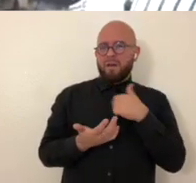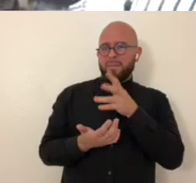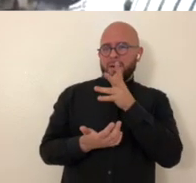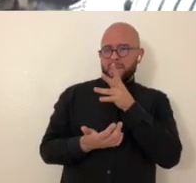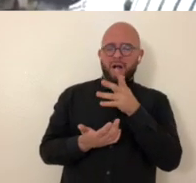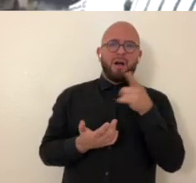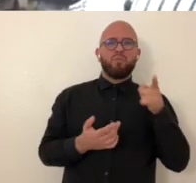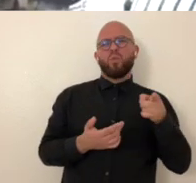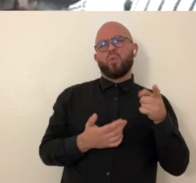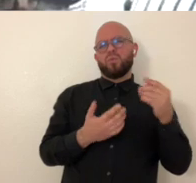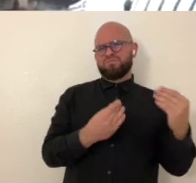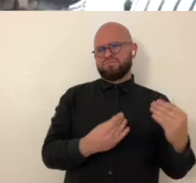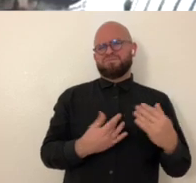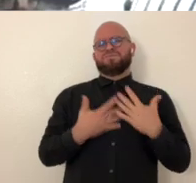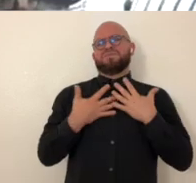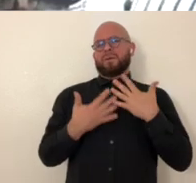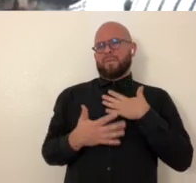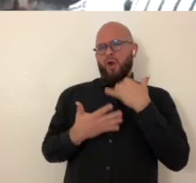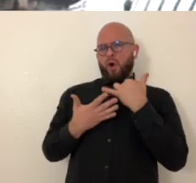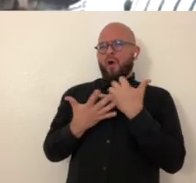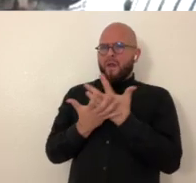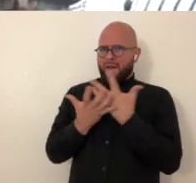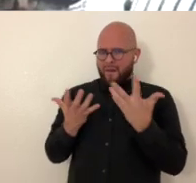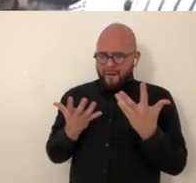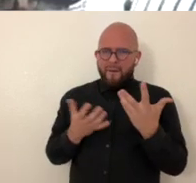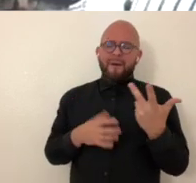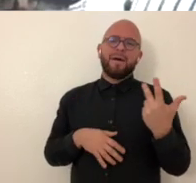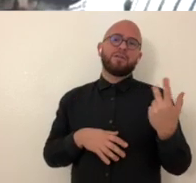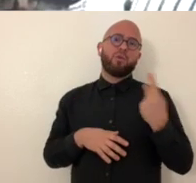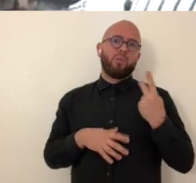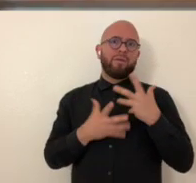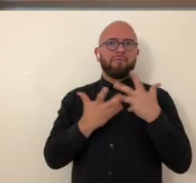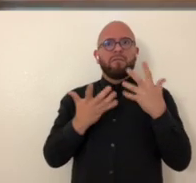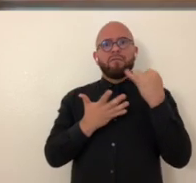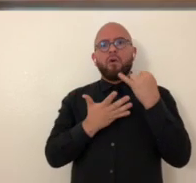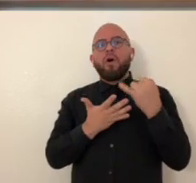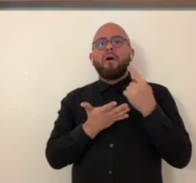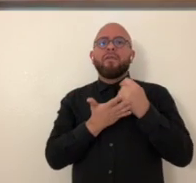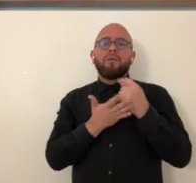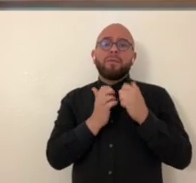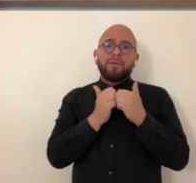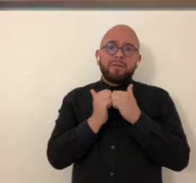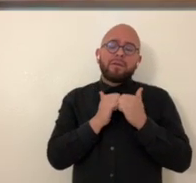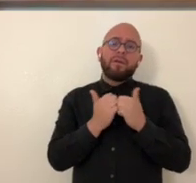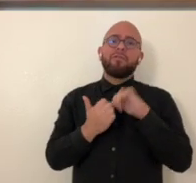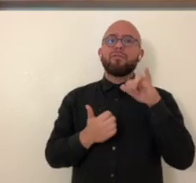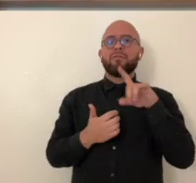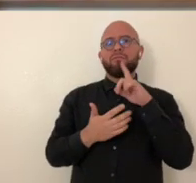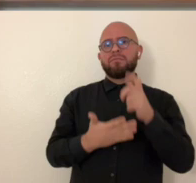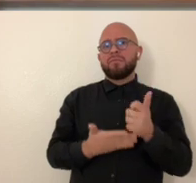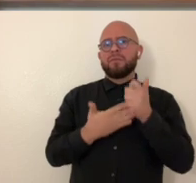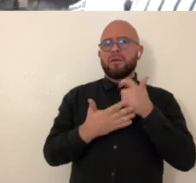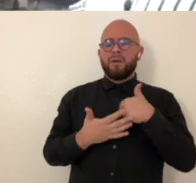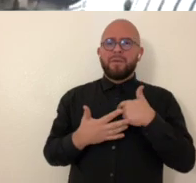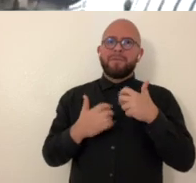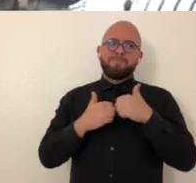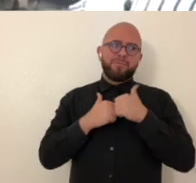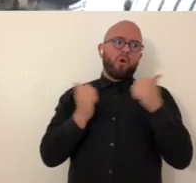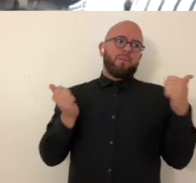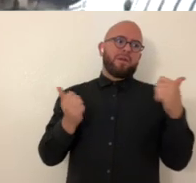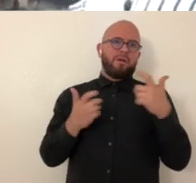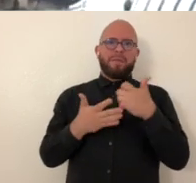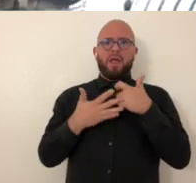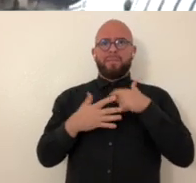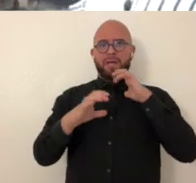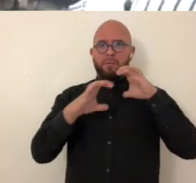with art actually started before i even got here back when i was in florida my mother was a huge influence in my artwork um we did a lot of